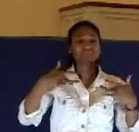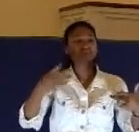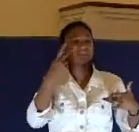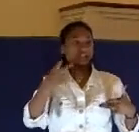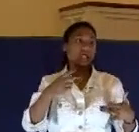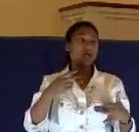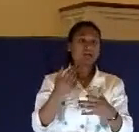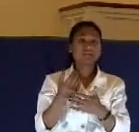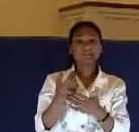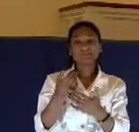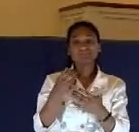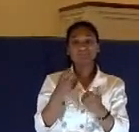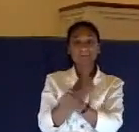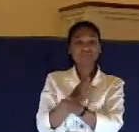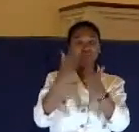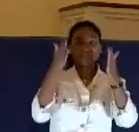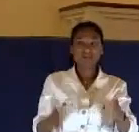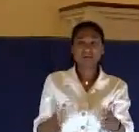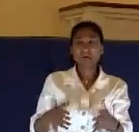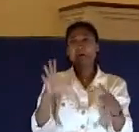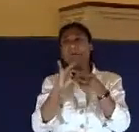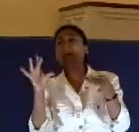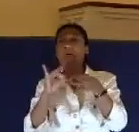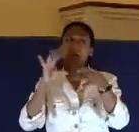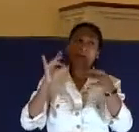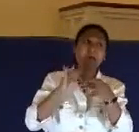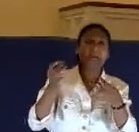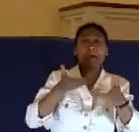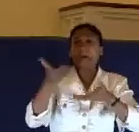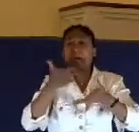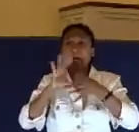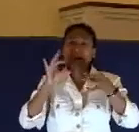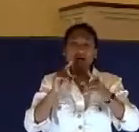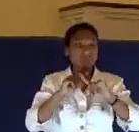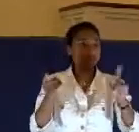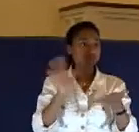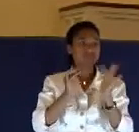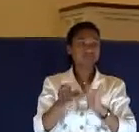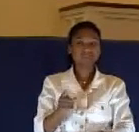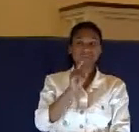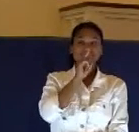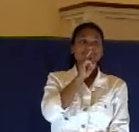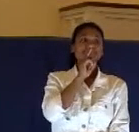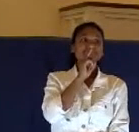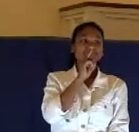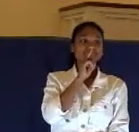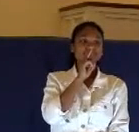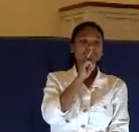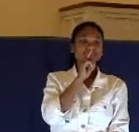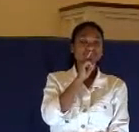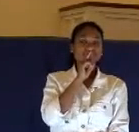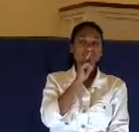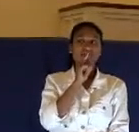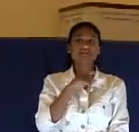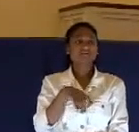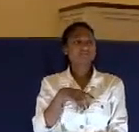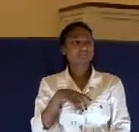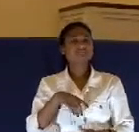arguing their case. But here with Jesus, he says nothing. And after his examination,